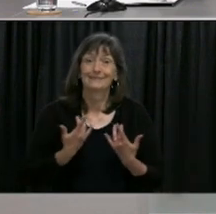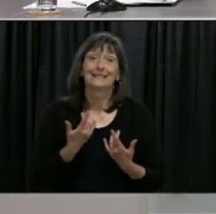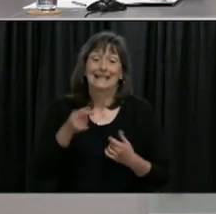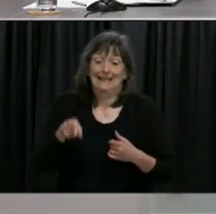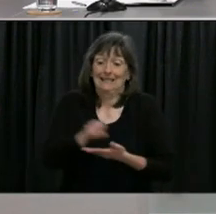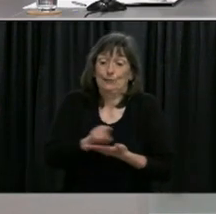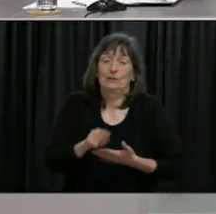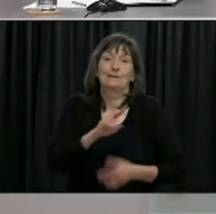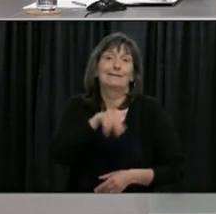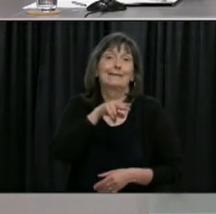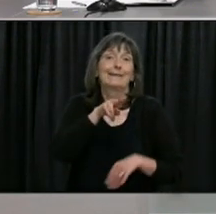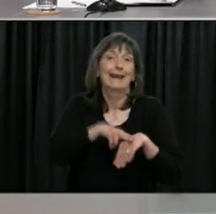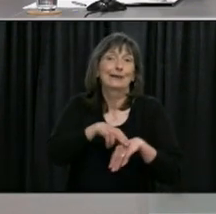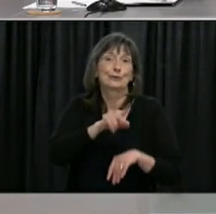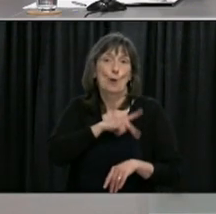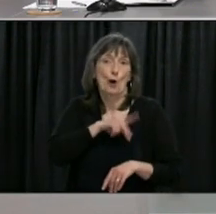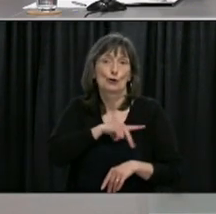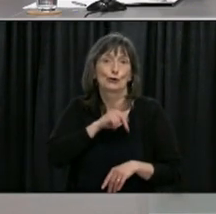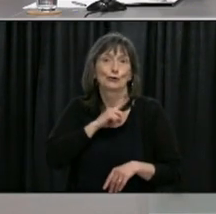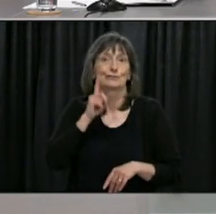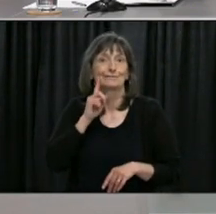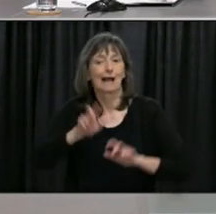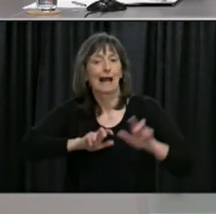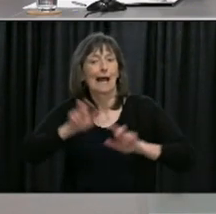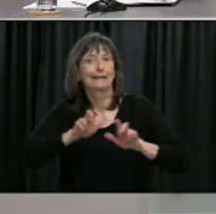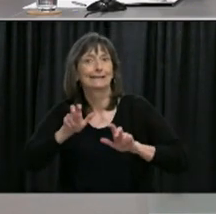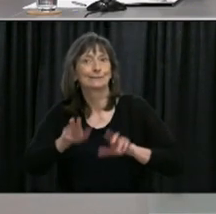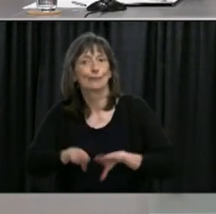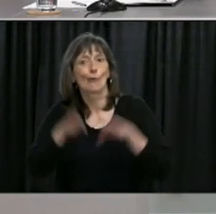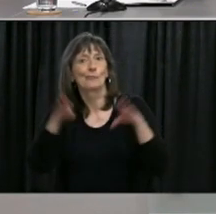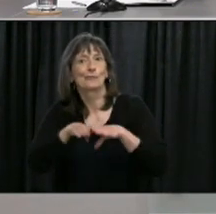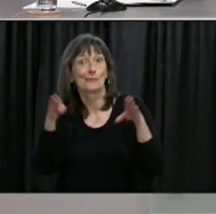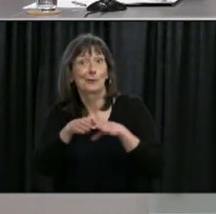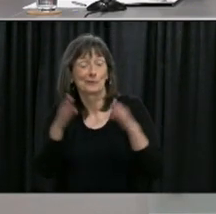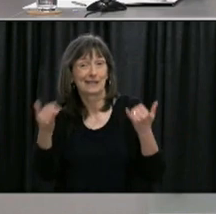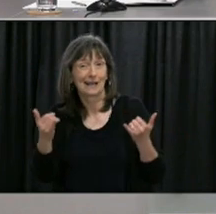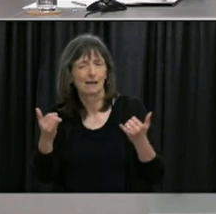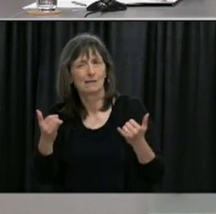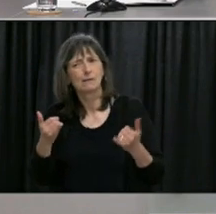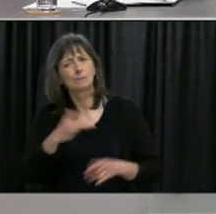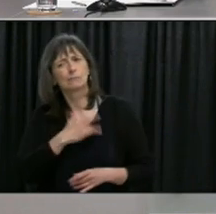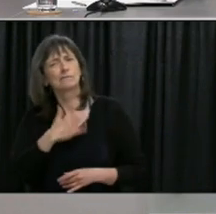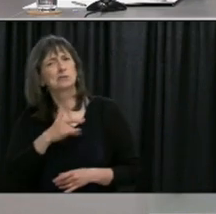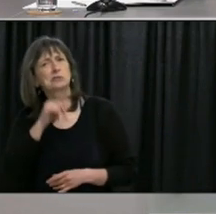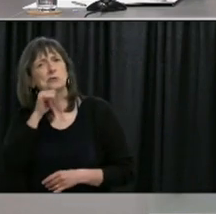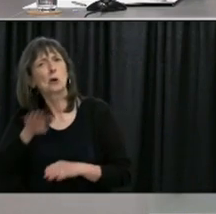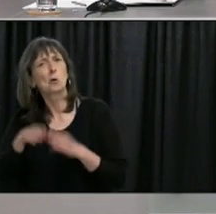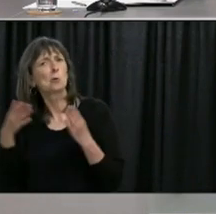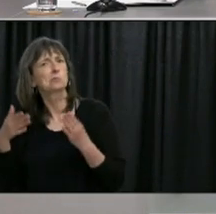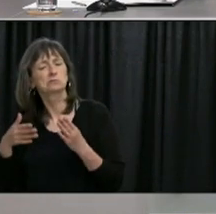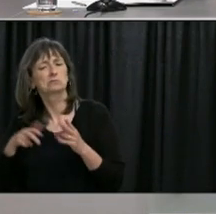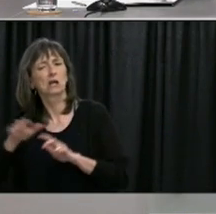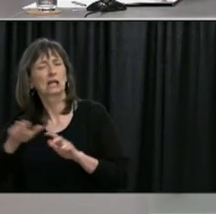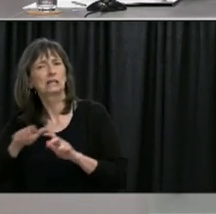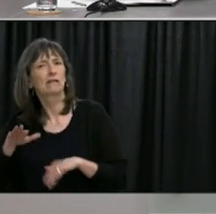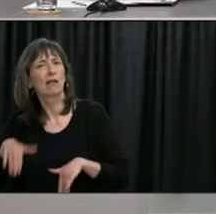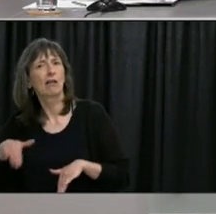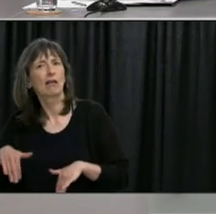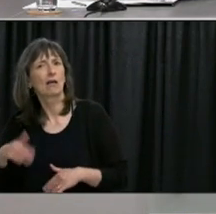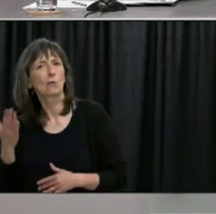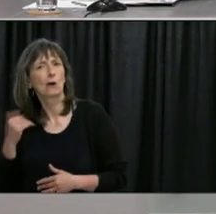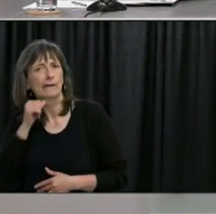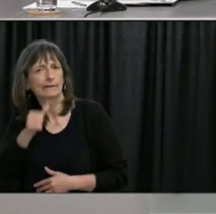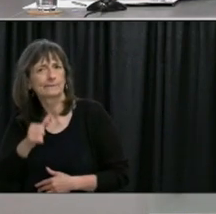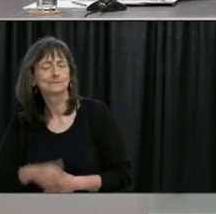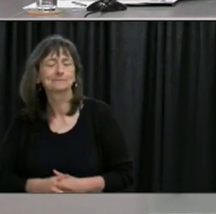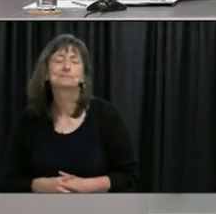week now have a lot of their hiking trails for example are open why aren't provincial parks open for hiking as well so we're